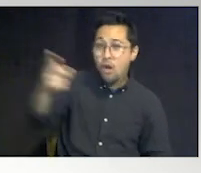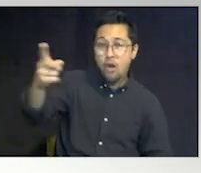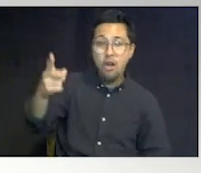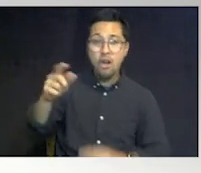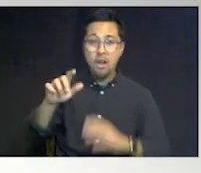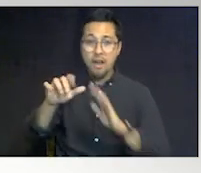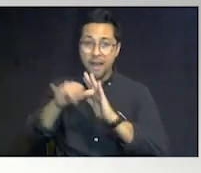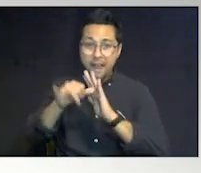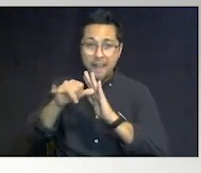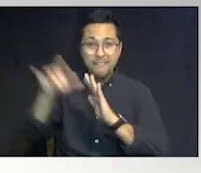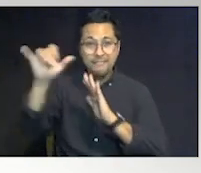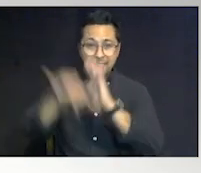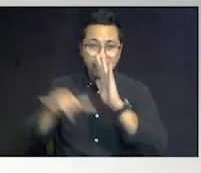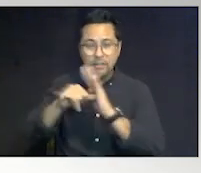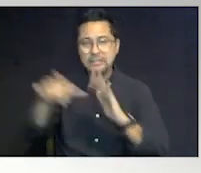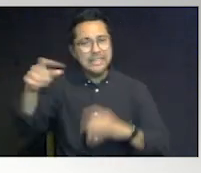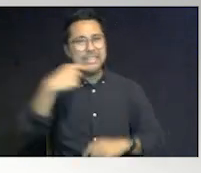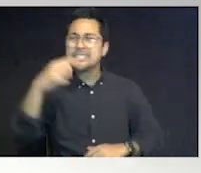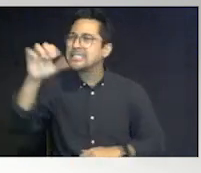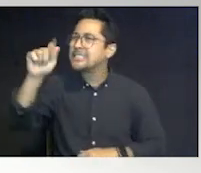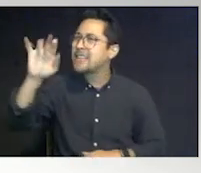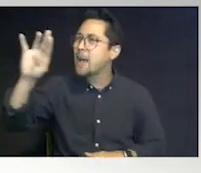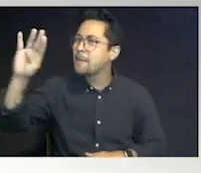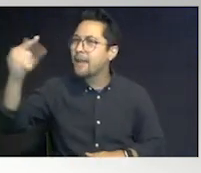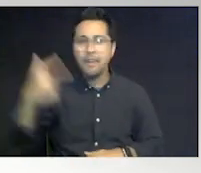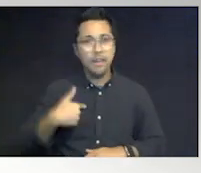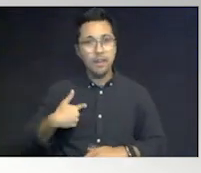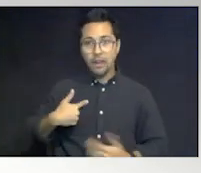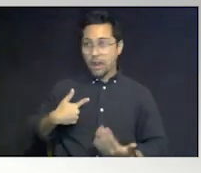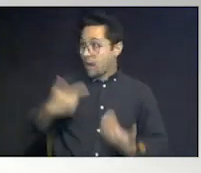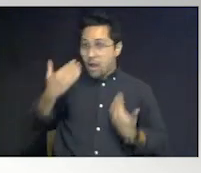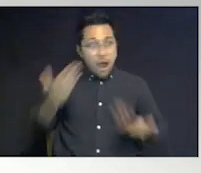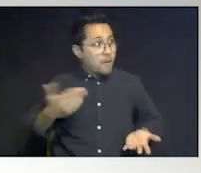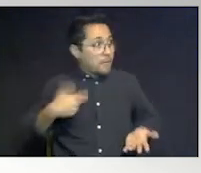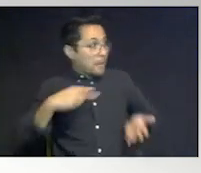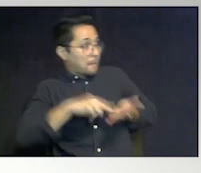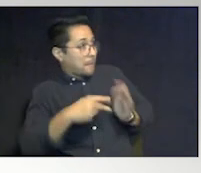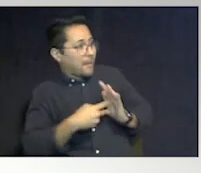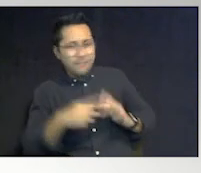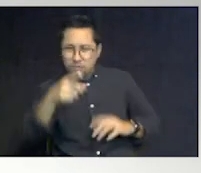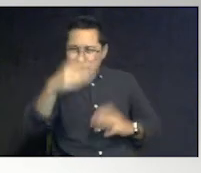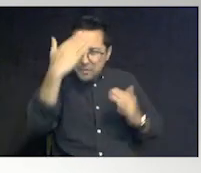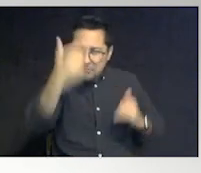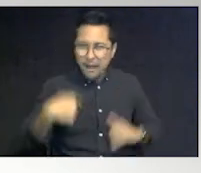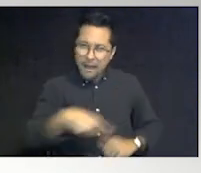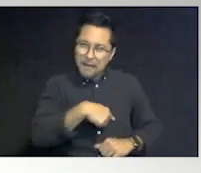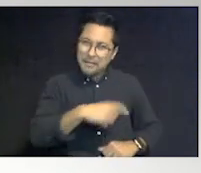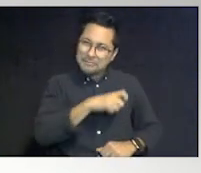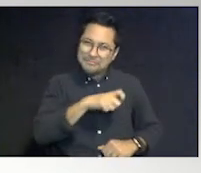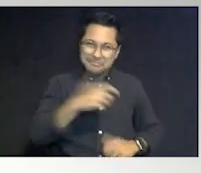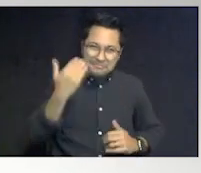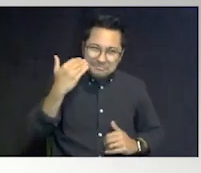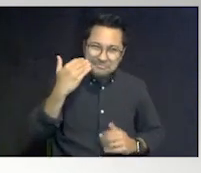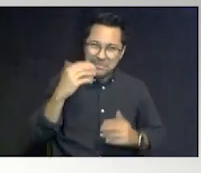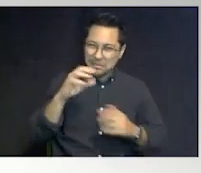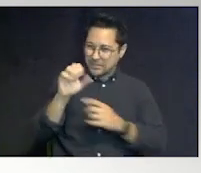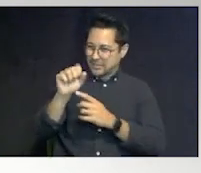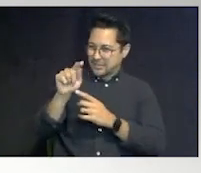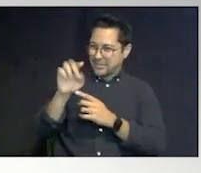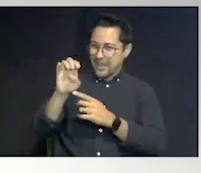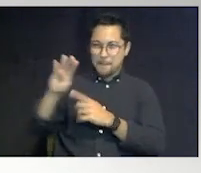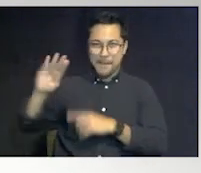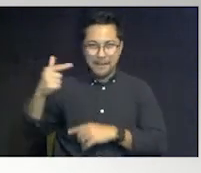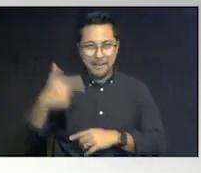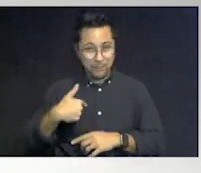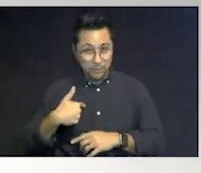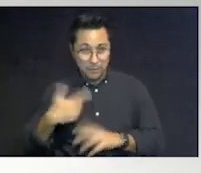goes, he's stimming. He goes, I don't know what that is. So for you to expect that us, the police, going to know what autism